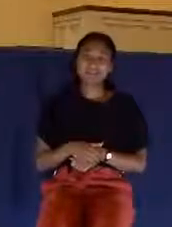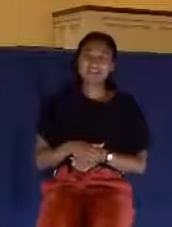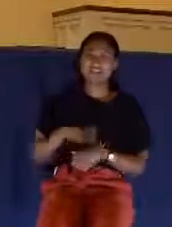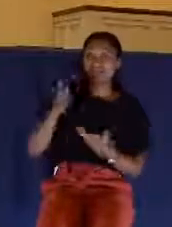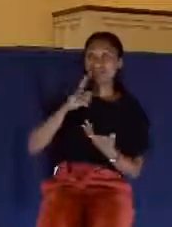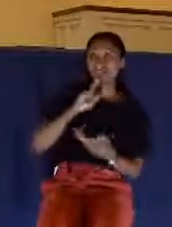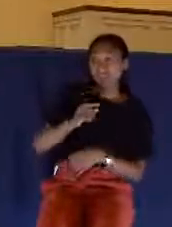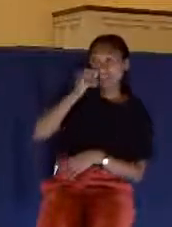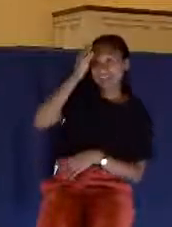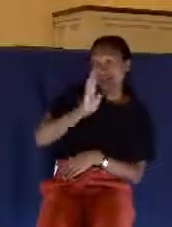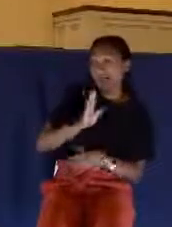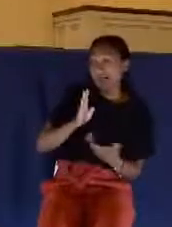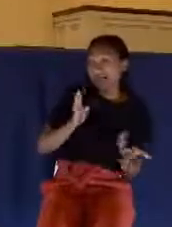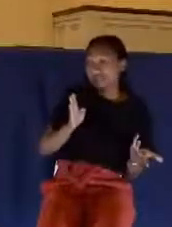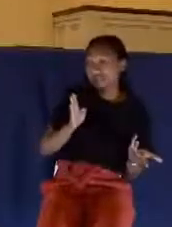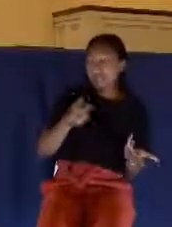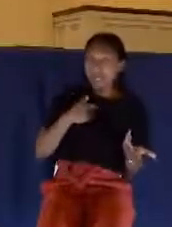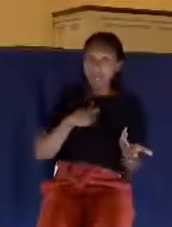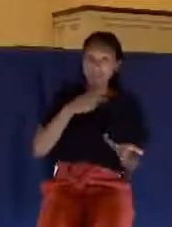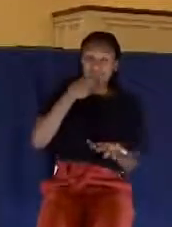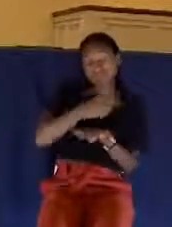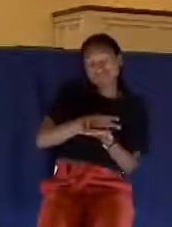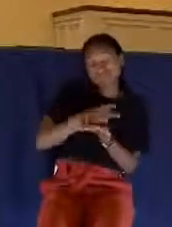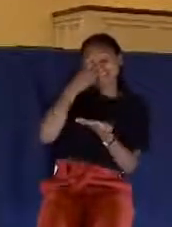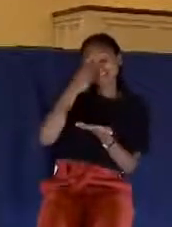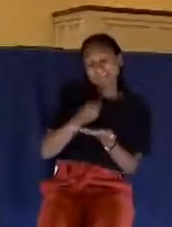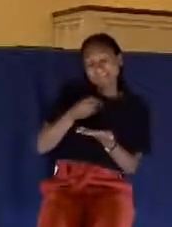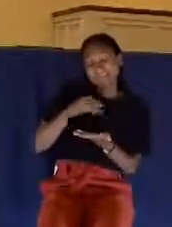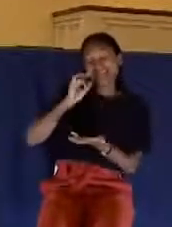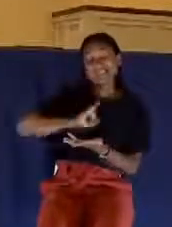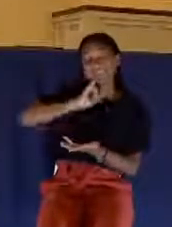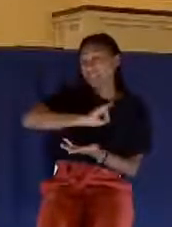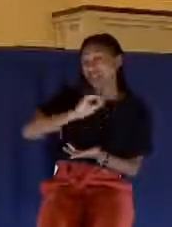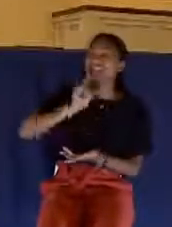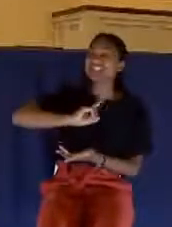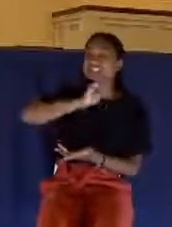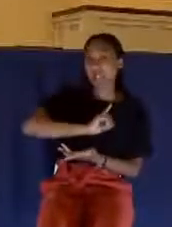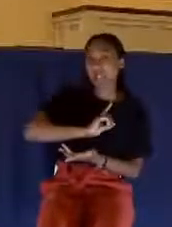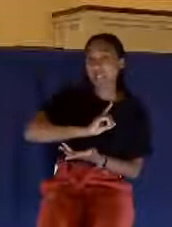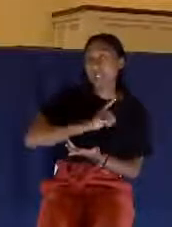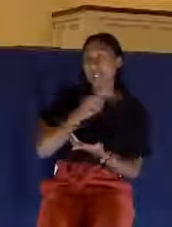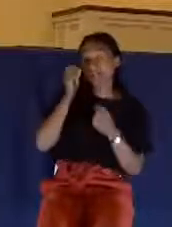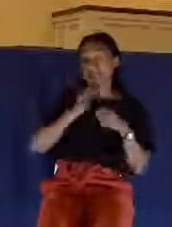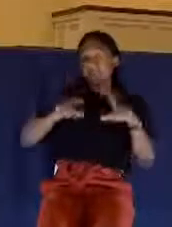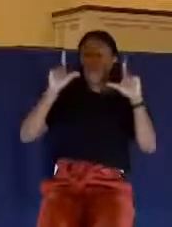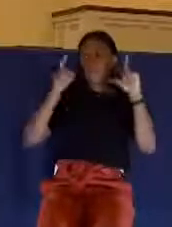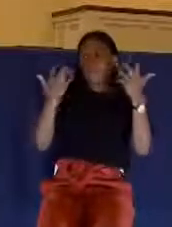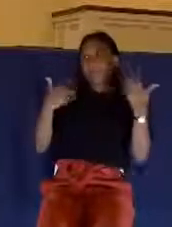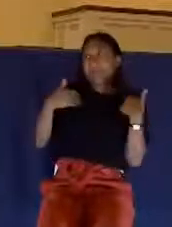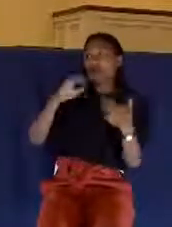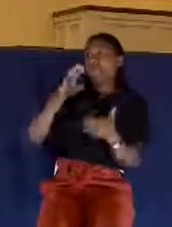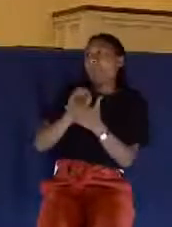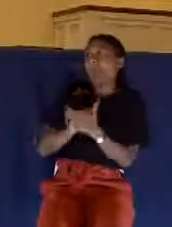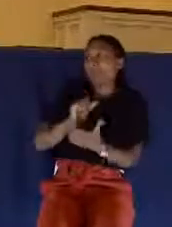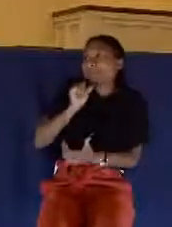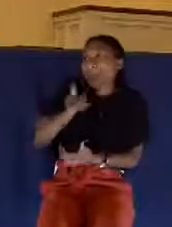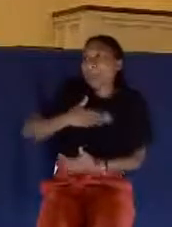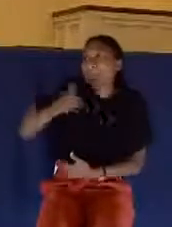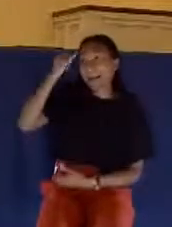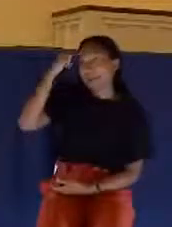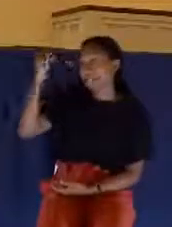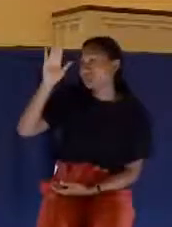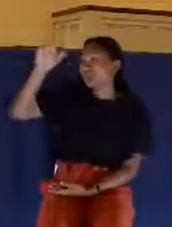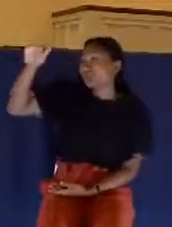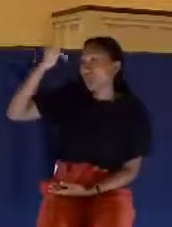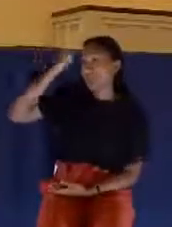God. I went to sleep single, and I woke up married. It wasn't my idea. It wasn't my idea to get married. You